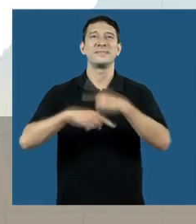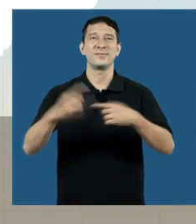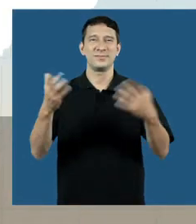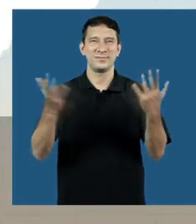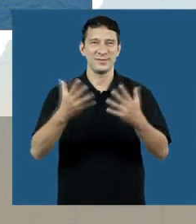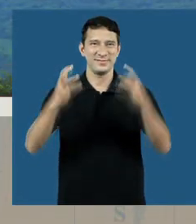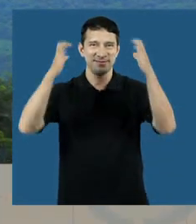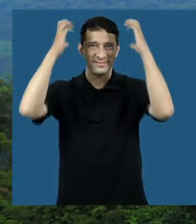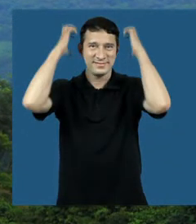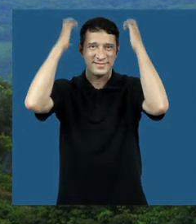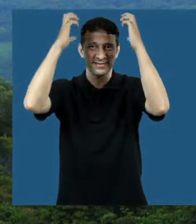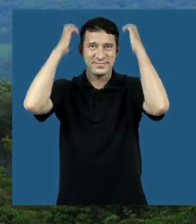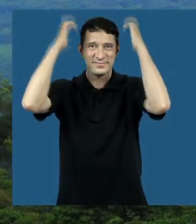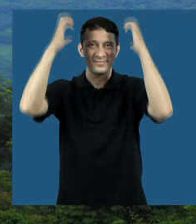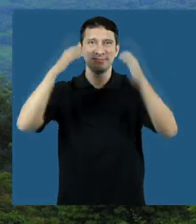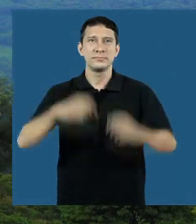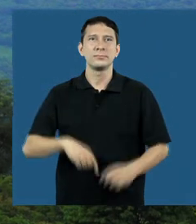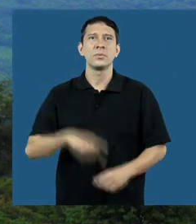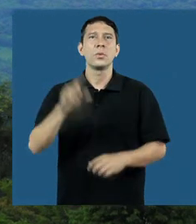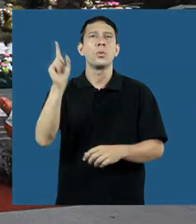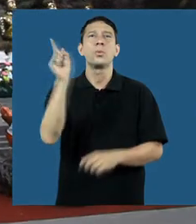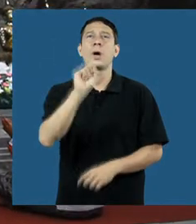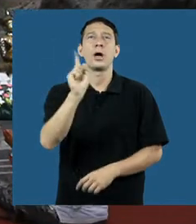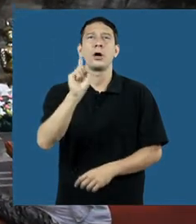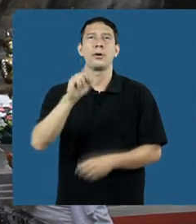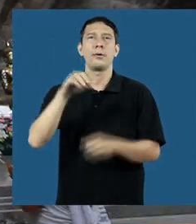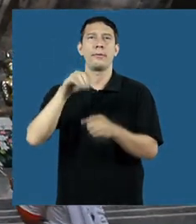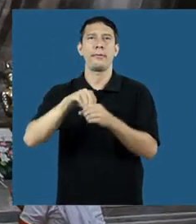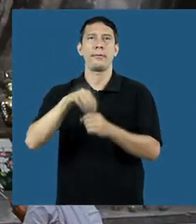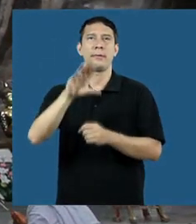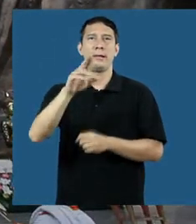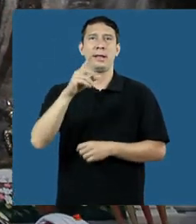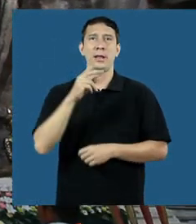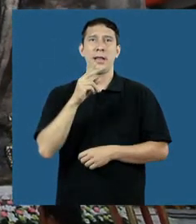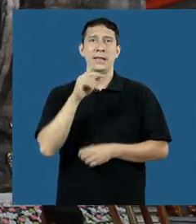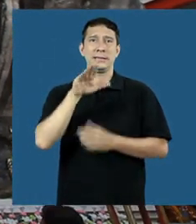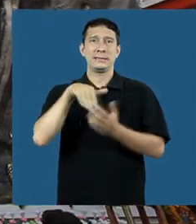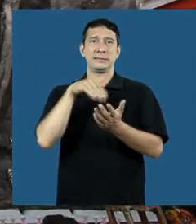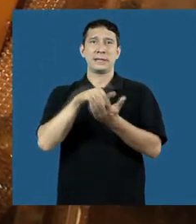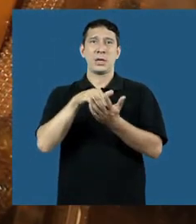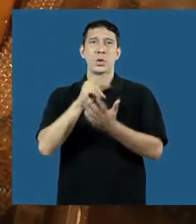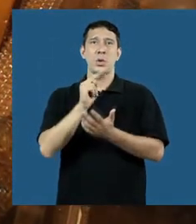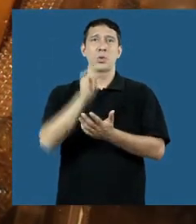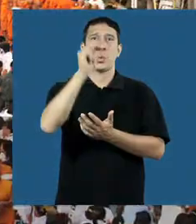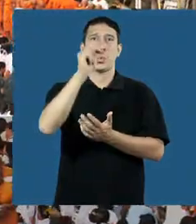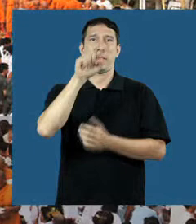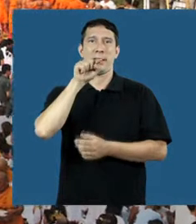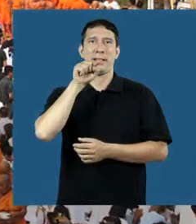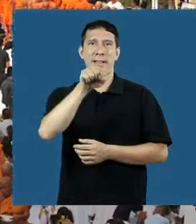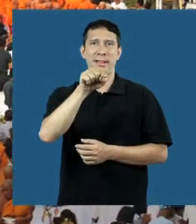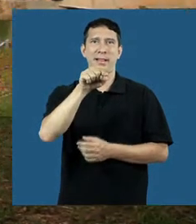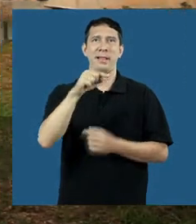Saraburi Province is situated between the central region and the north-eastern region. There are many tourist spots about Buddhism,